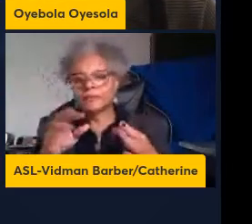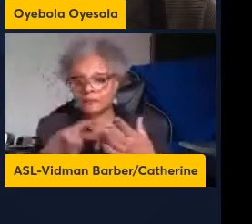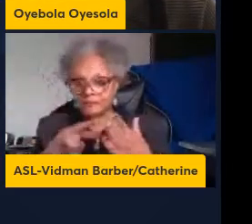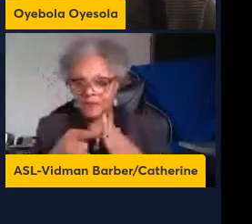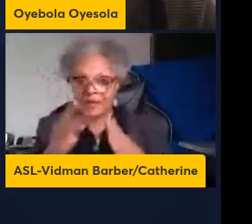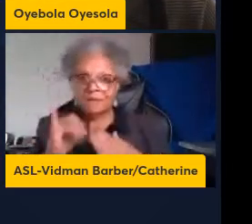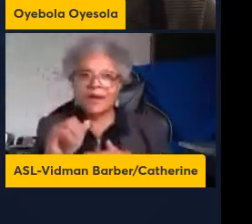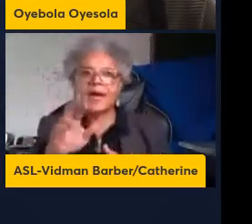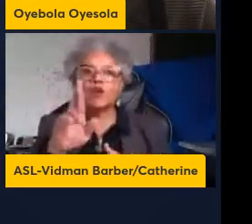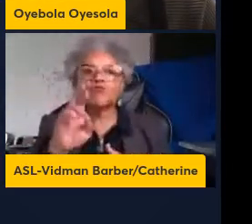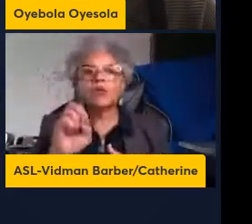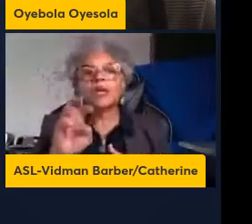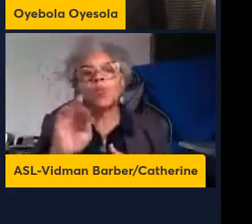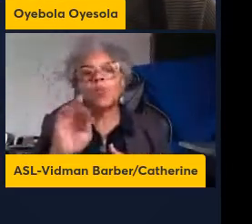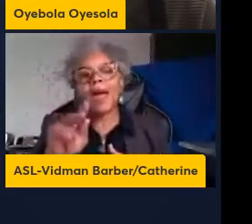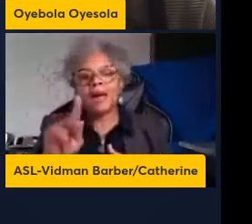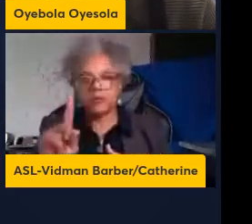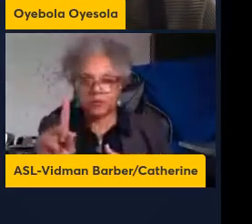we took the